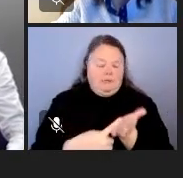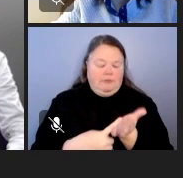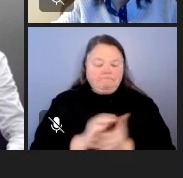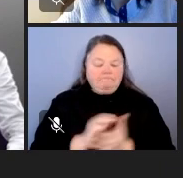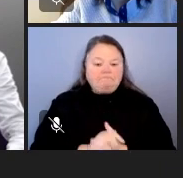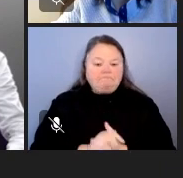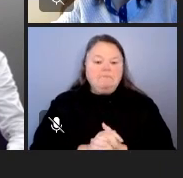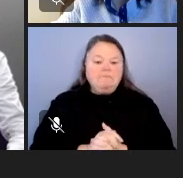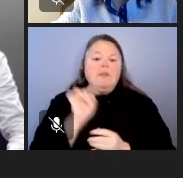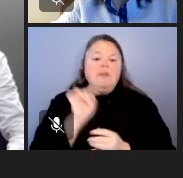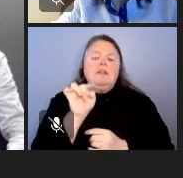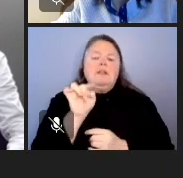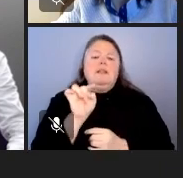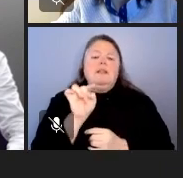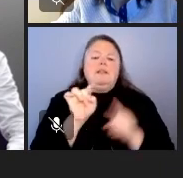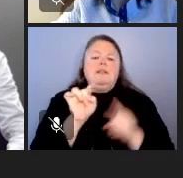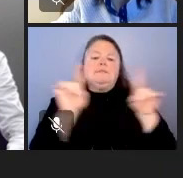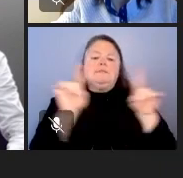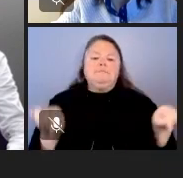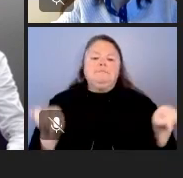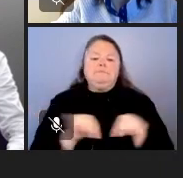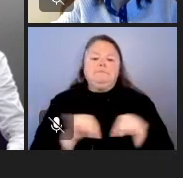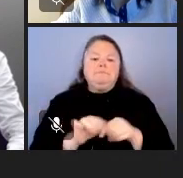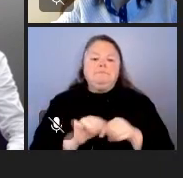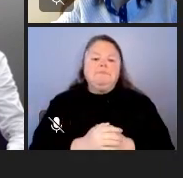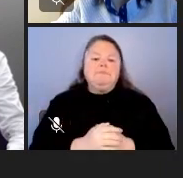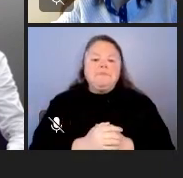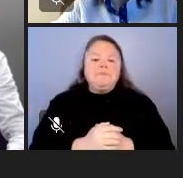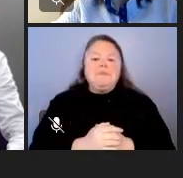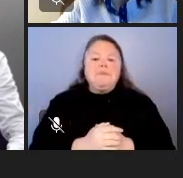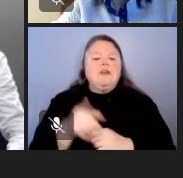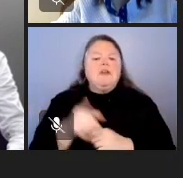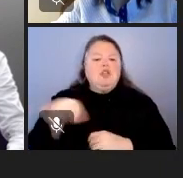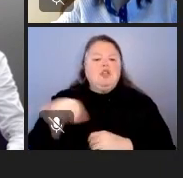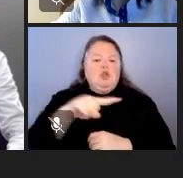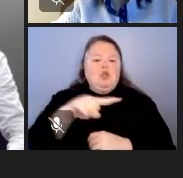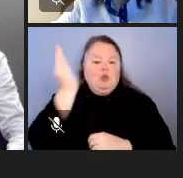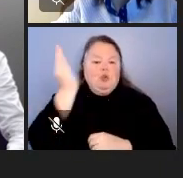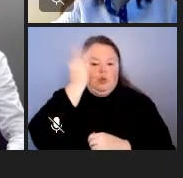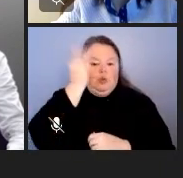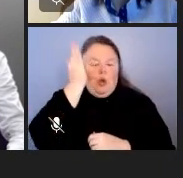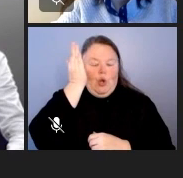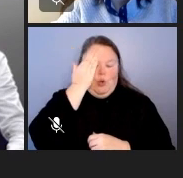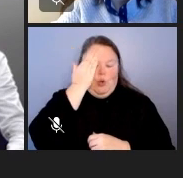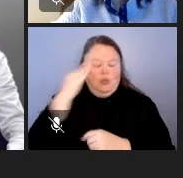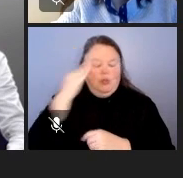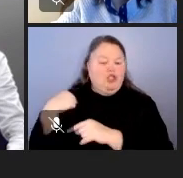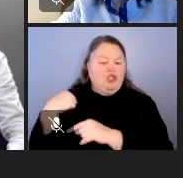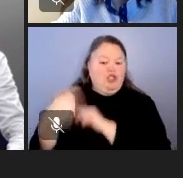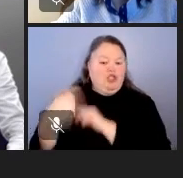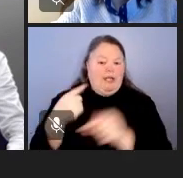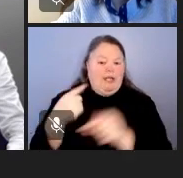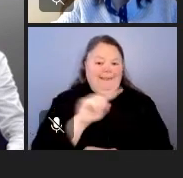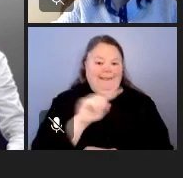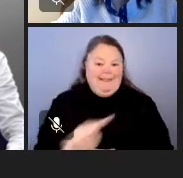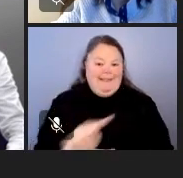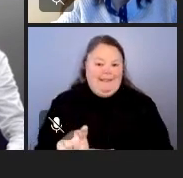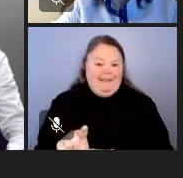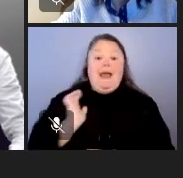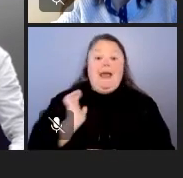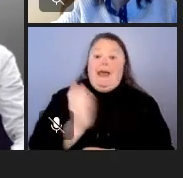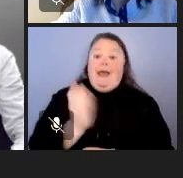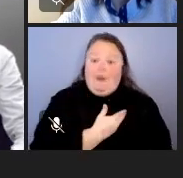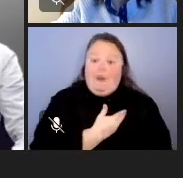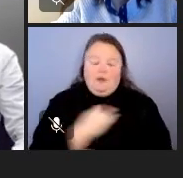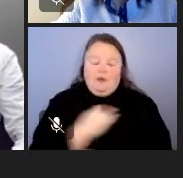is that I'm sure you guys are aware that Gen Z, our generation, so your current